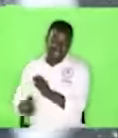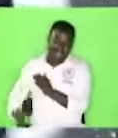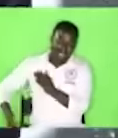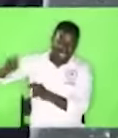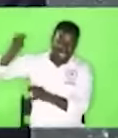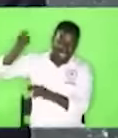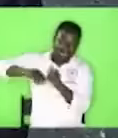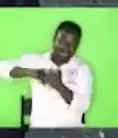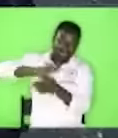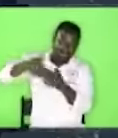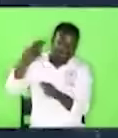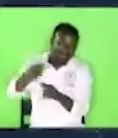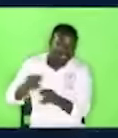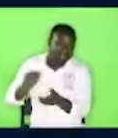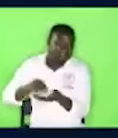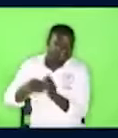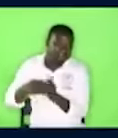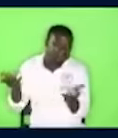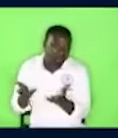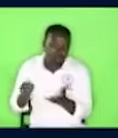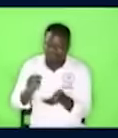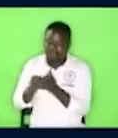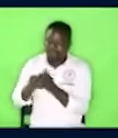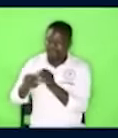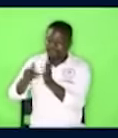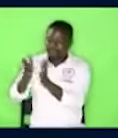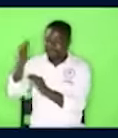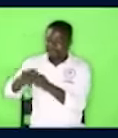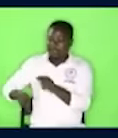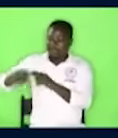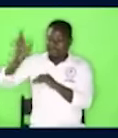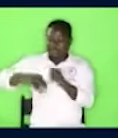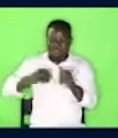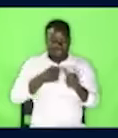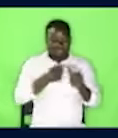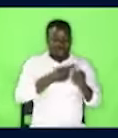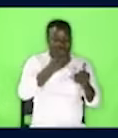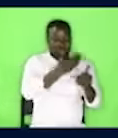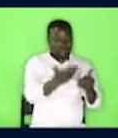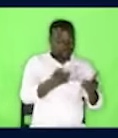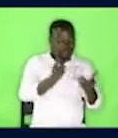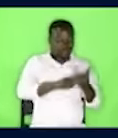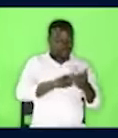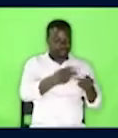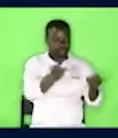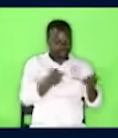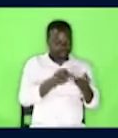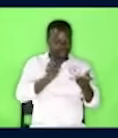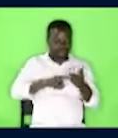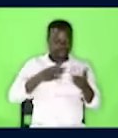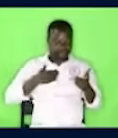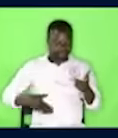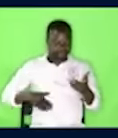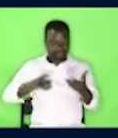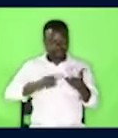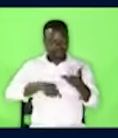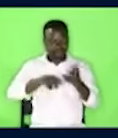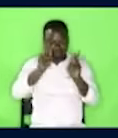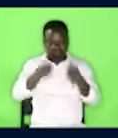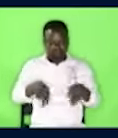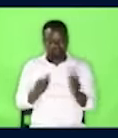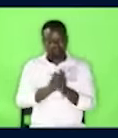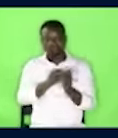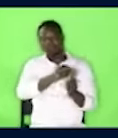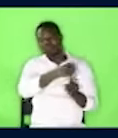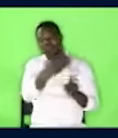above a thing a place a body a person or anything that